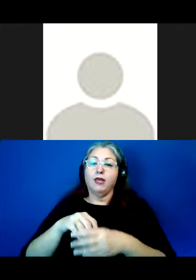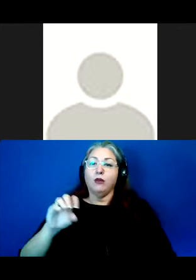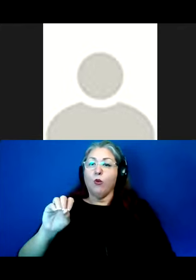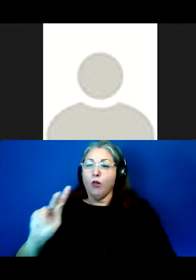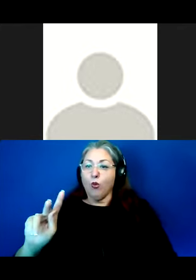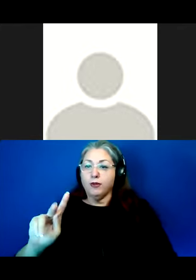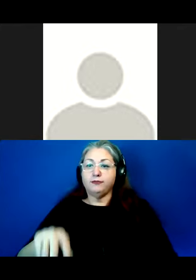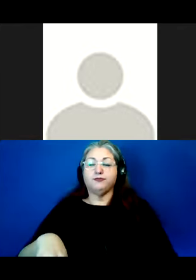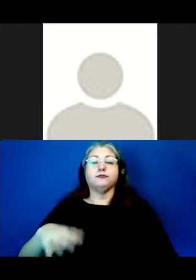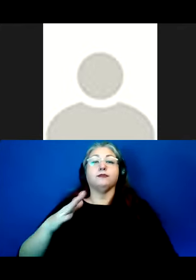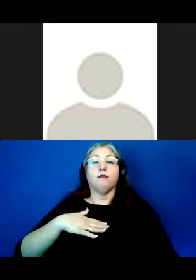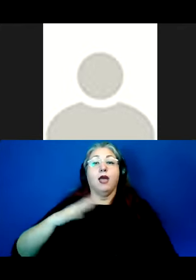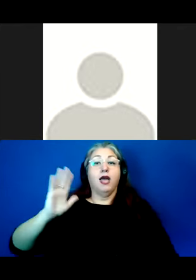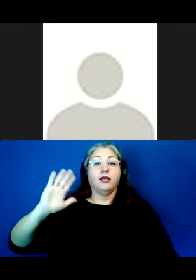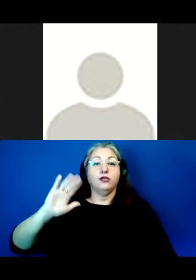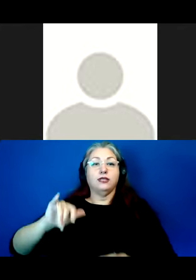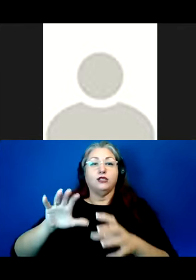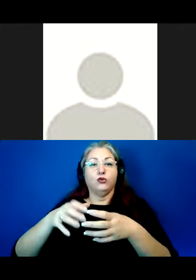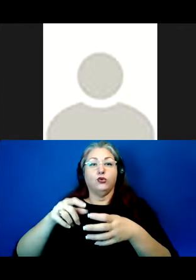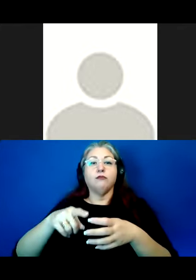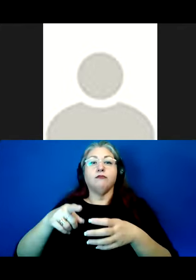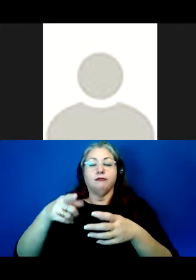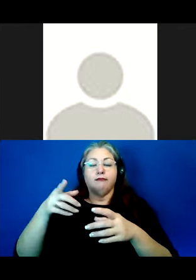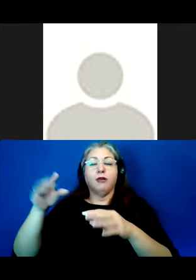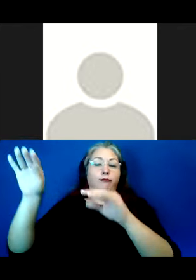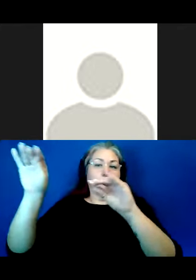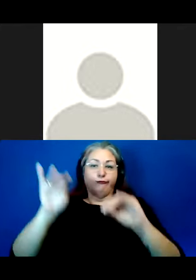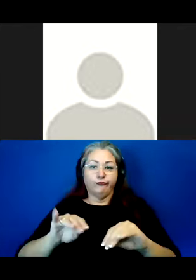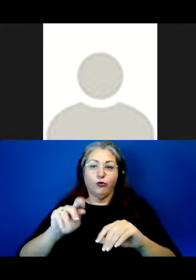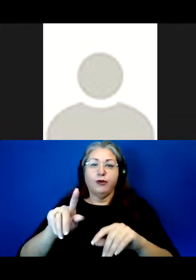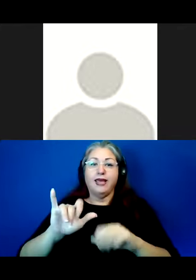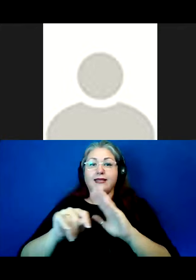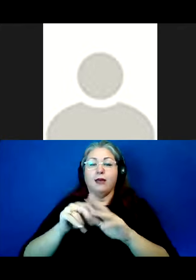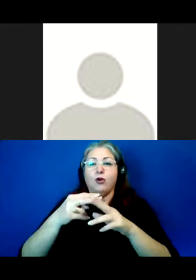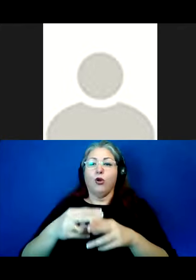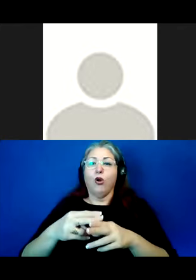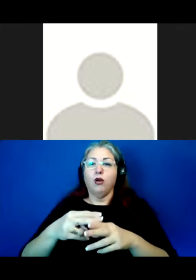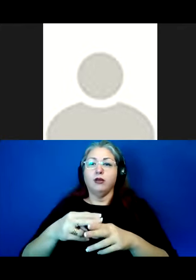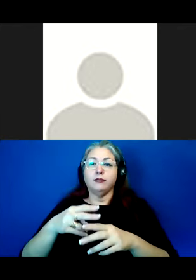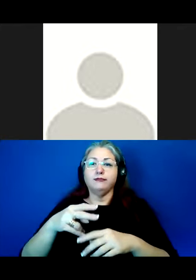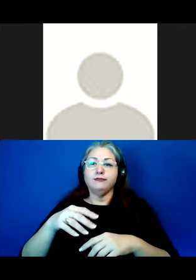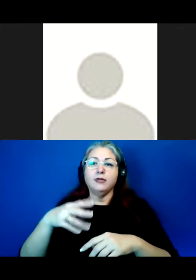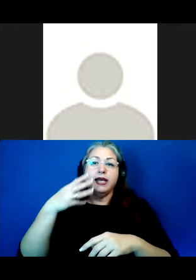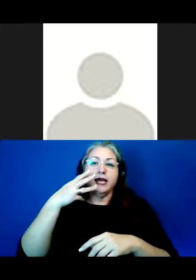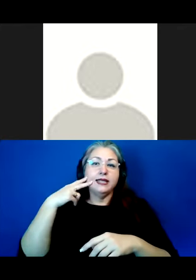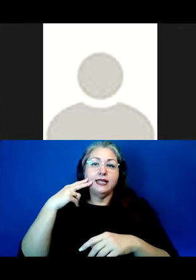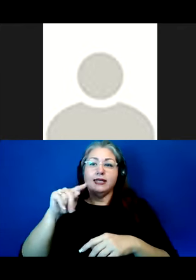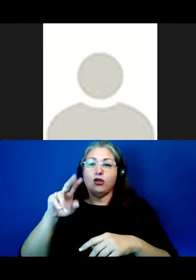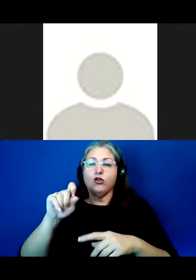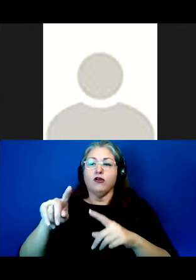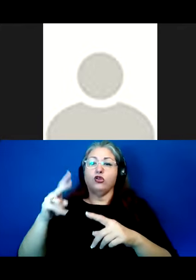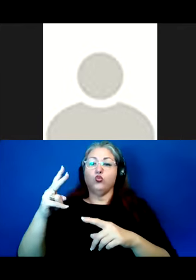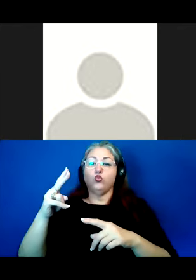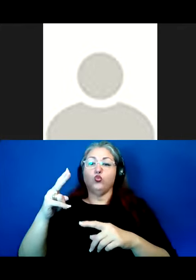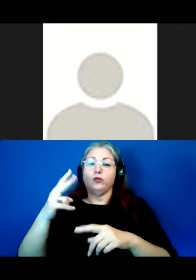My ancestors were among the group of Nyamiake who ended up in Oklahoma, at the time called Indian Territory, due to two forced removals by the United States